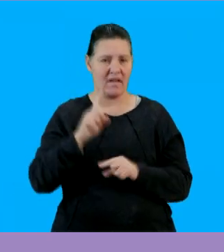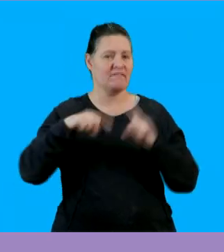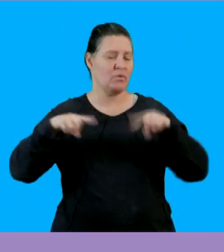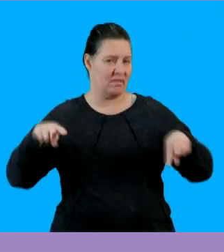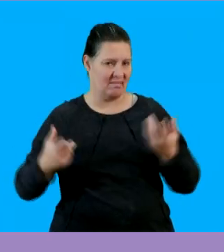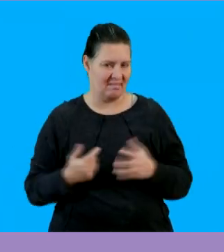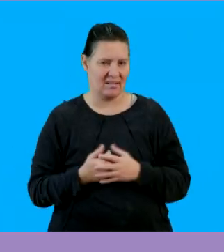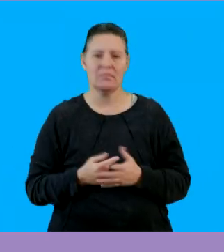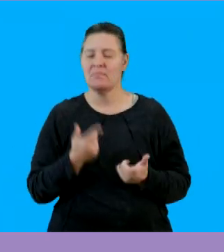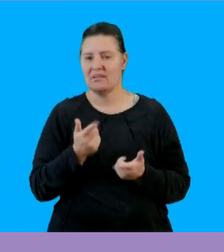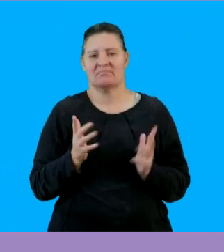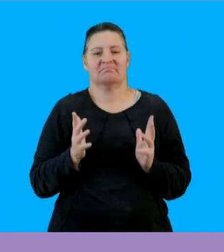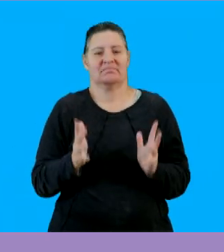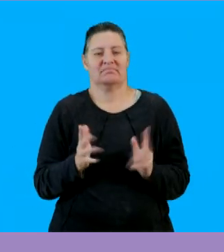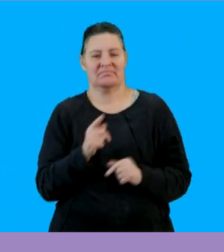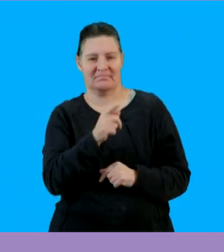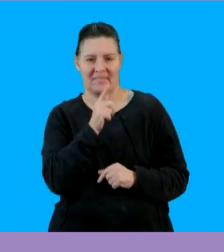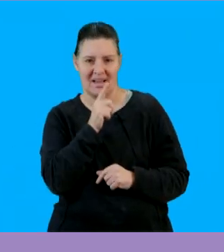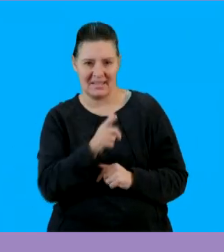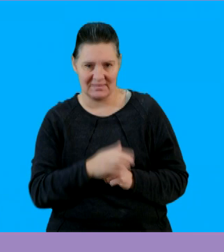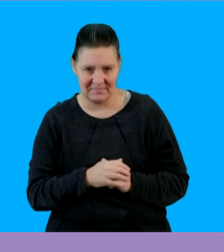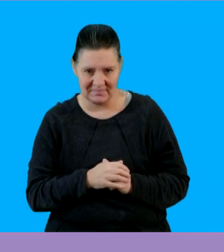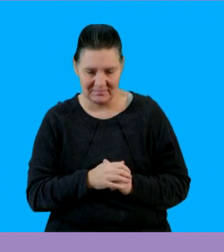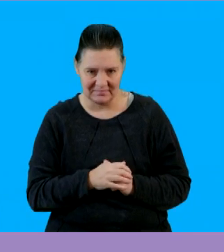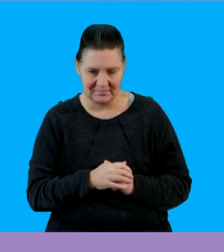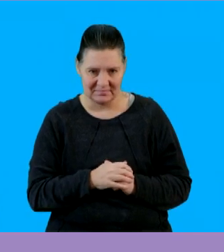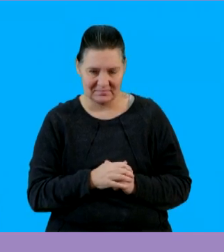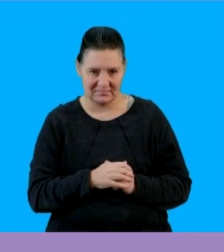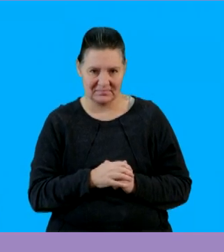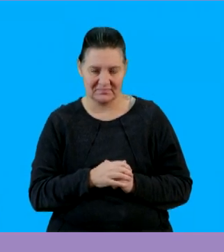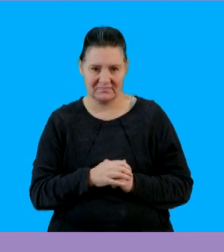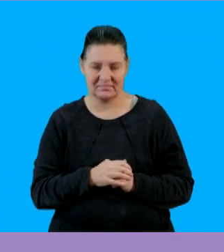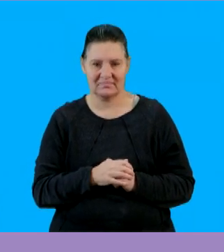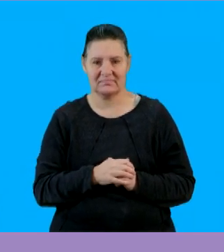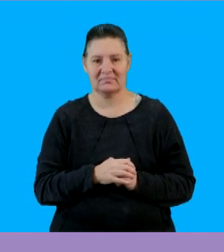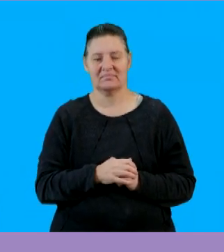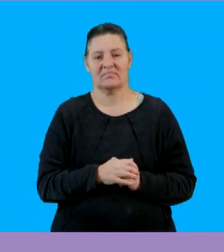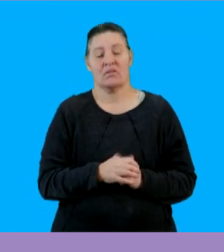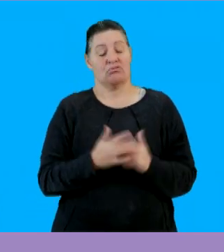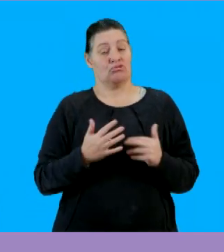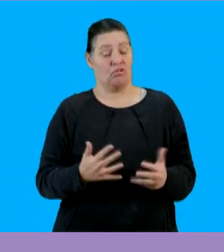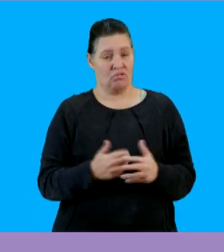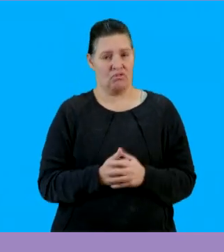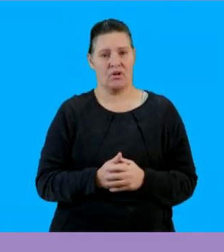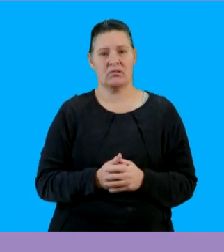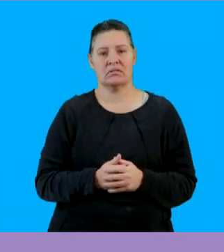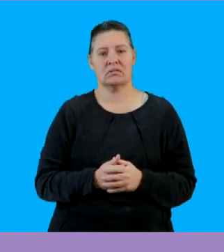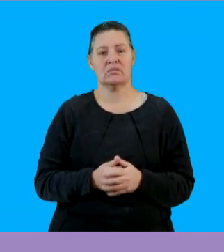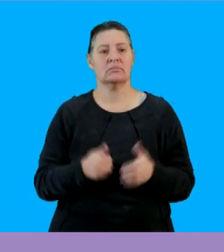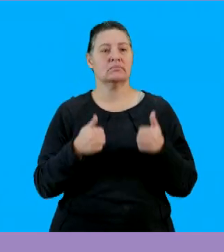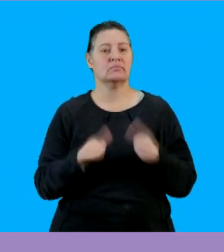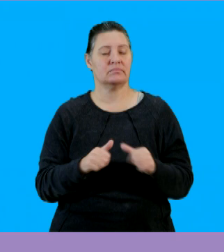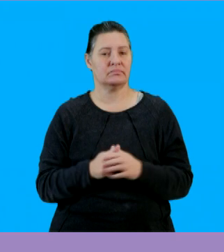of the variables so that is the correct way that our expression should be represented so